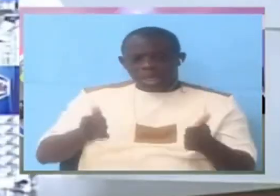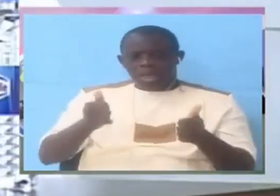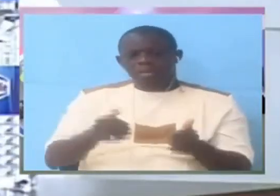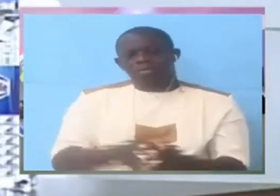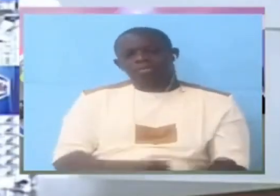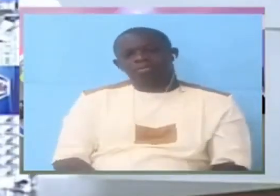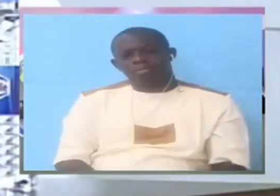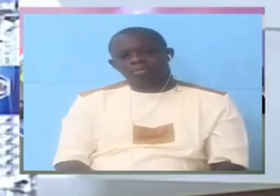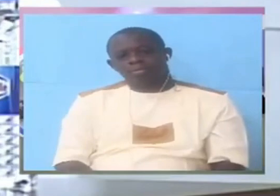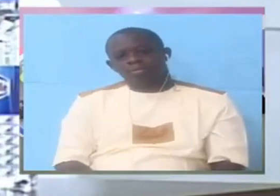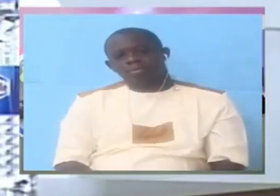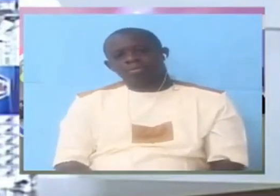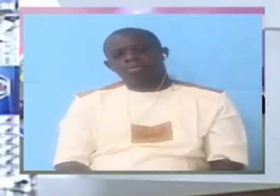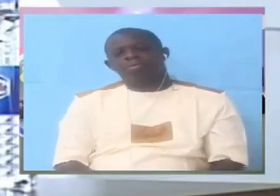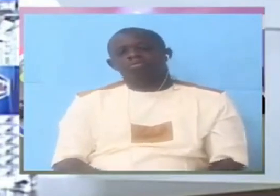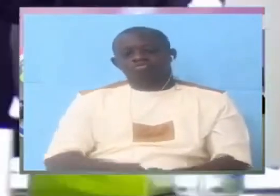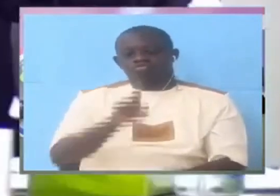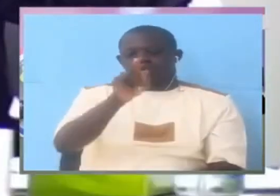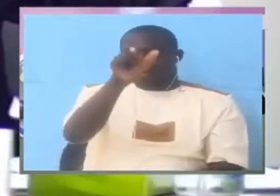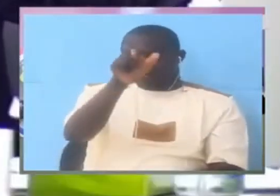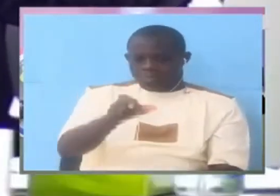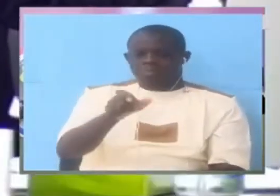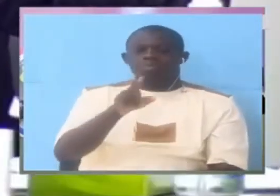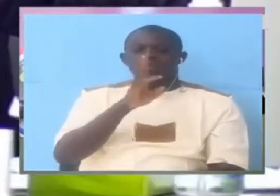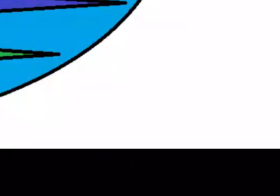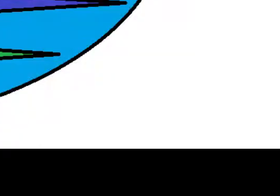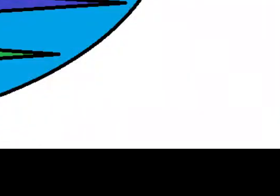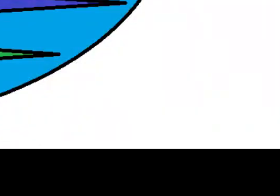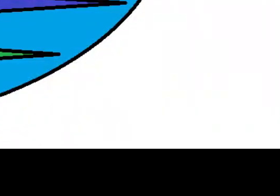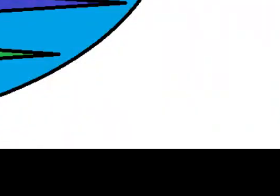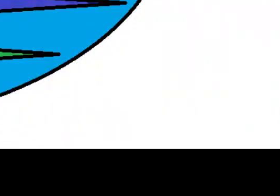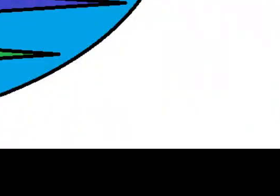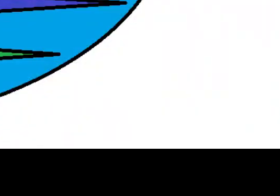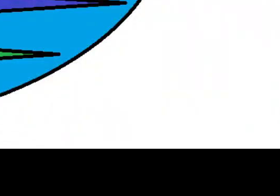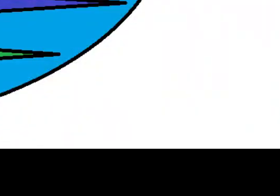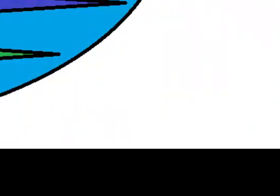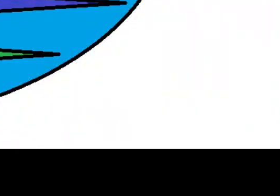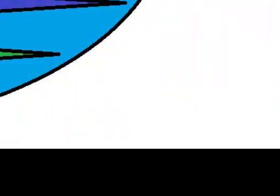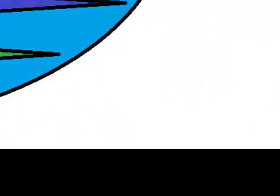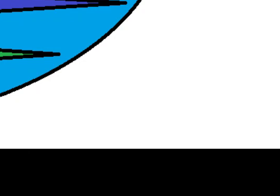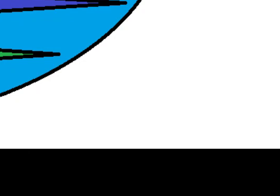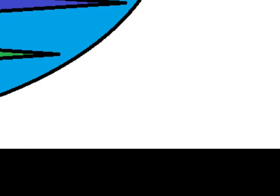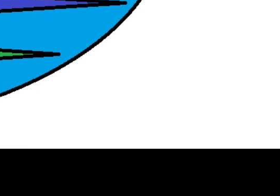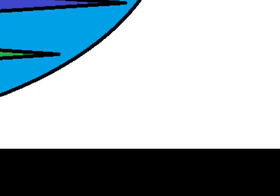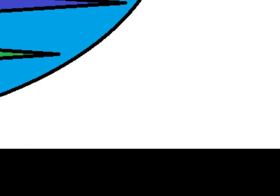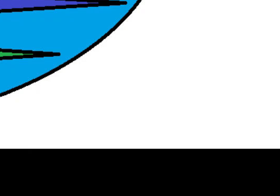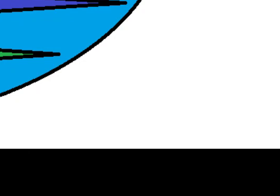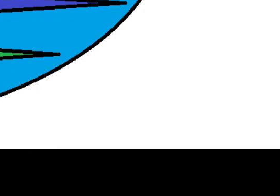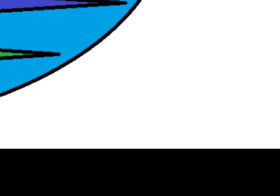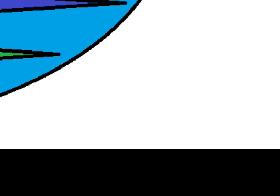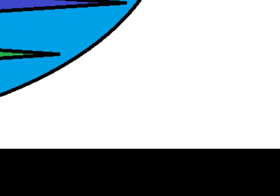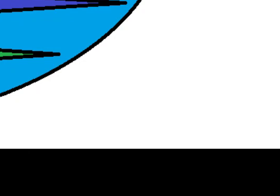something on it? You are the one to answer these questions You the one to answer these